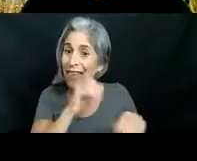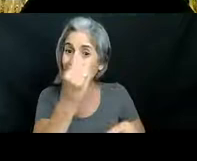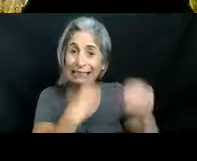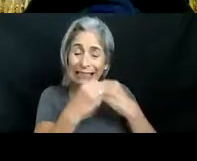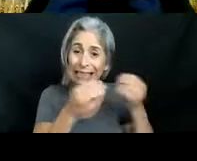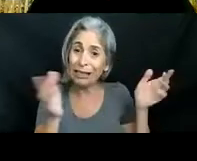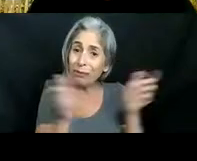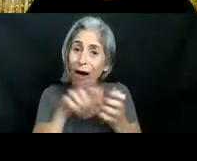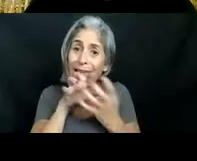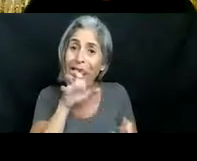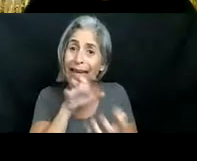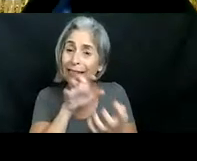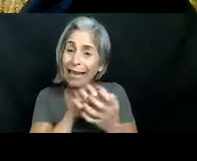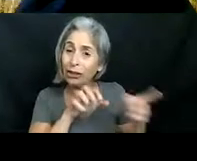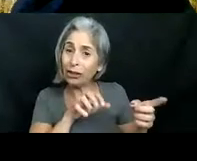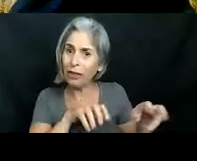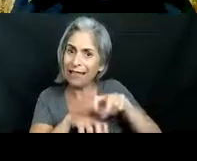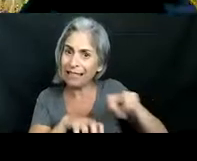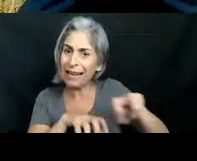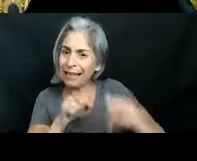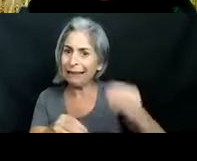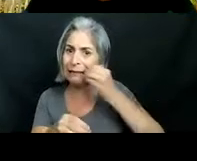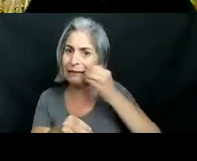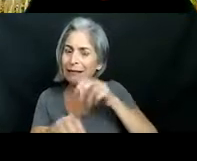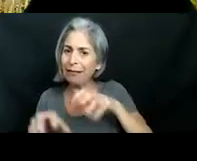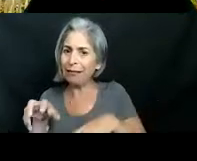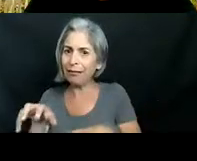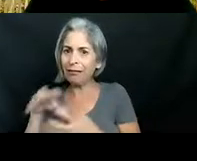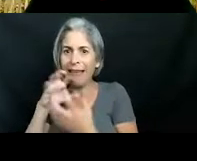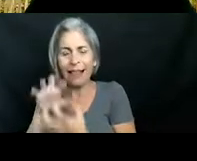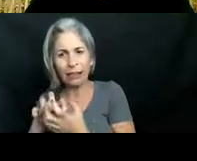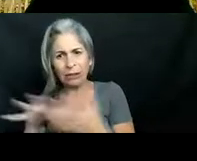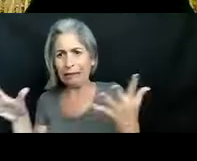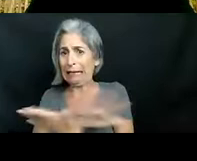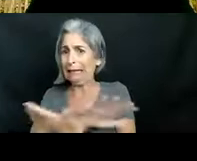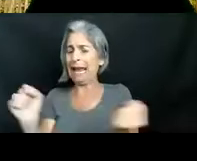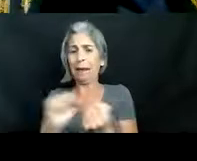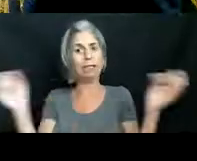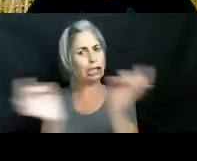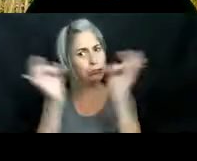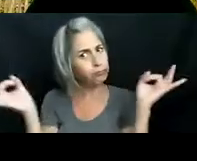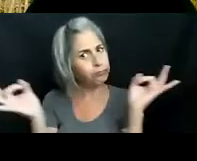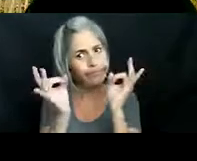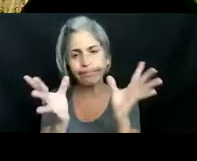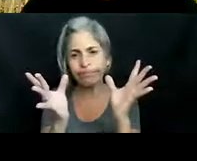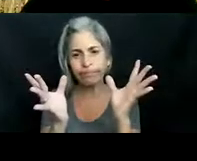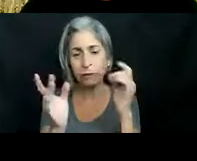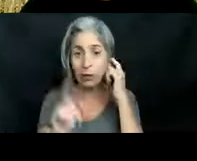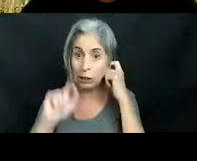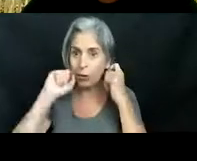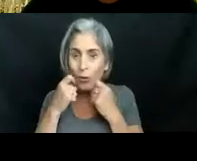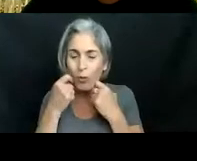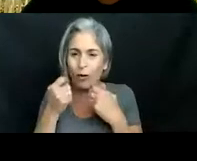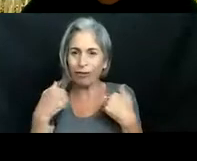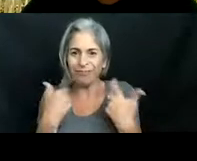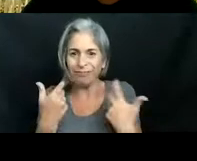alligators it's very very scary the amount of damage they could do um for such a very cool creature um they